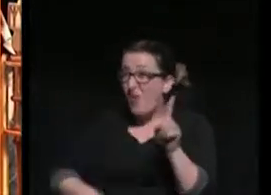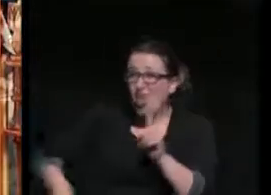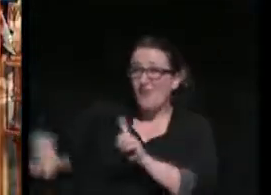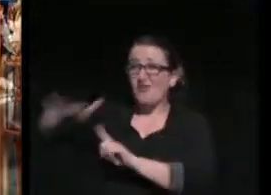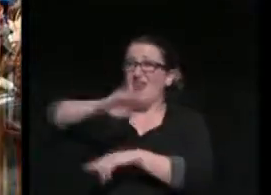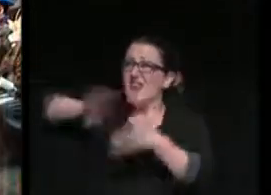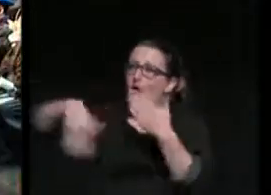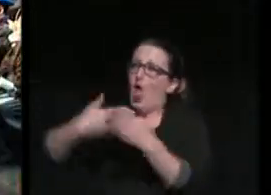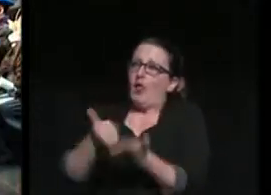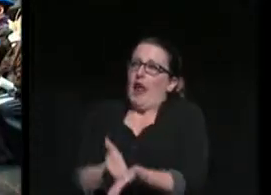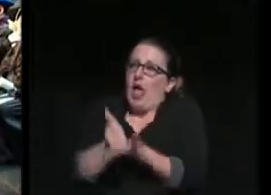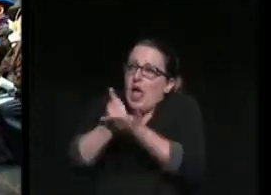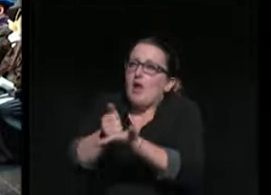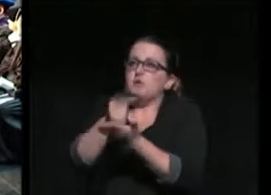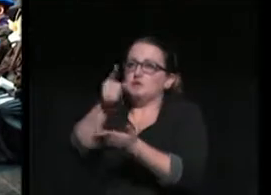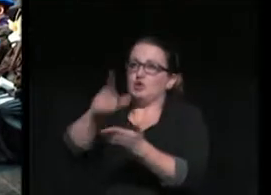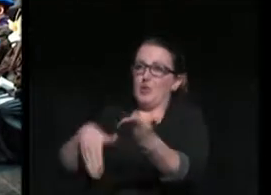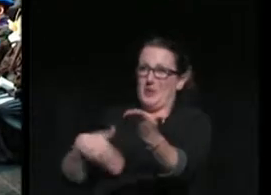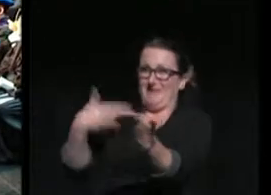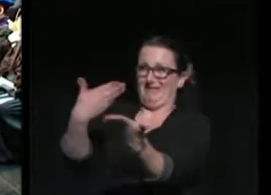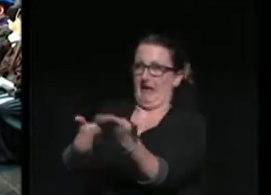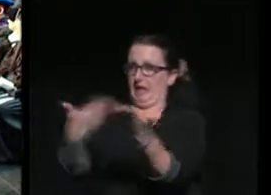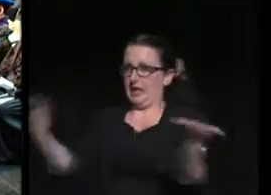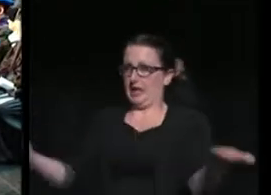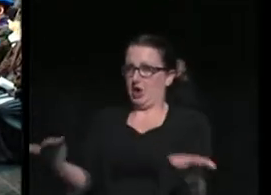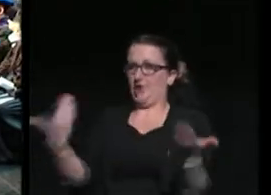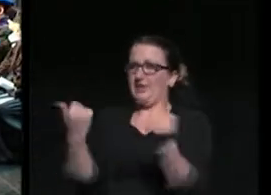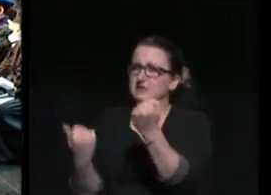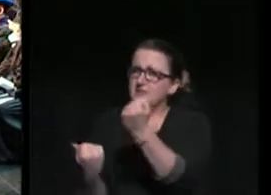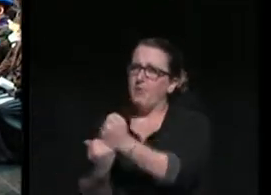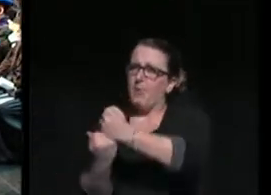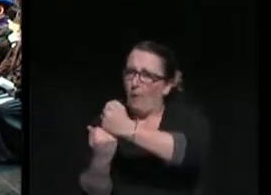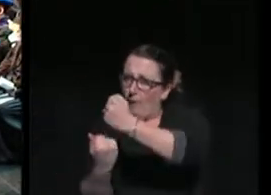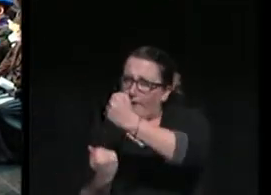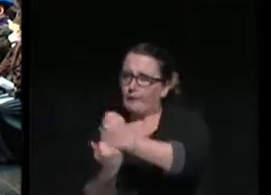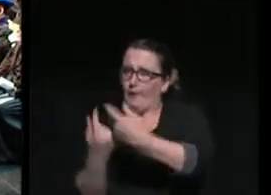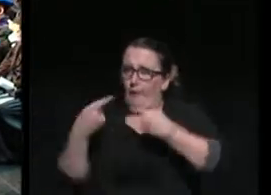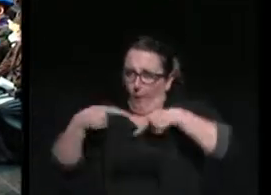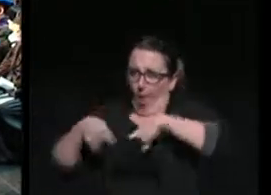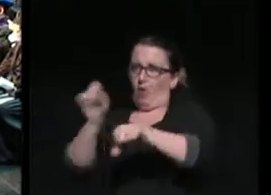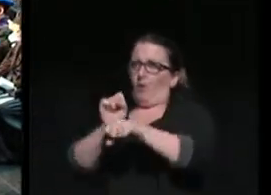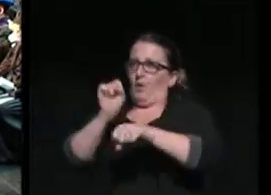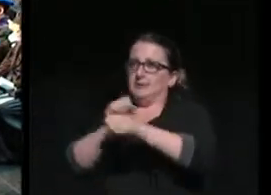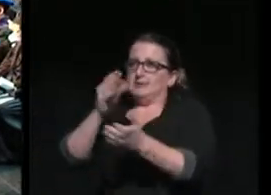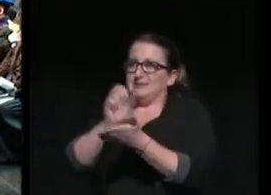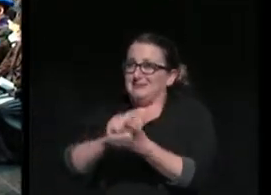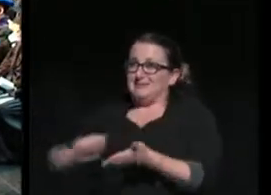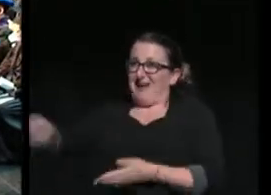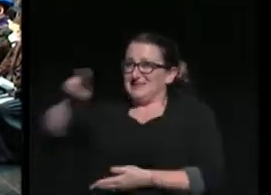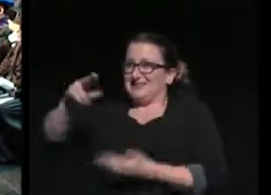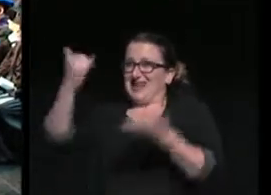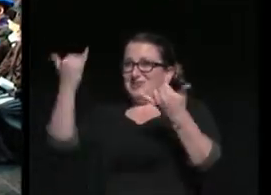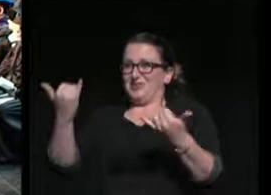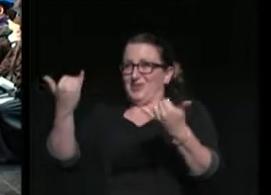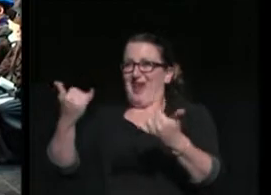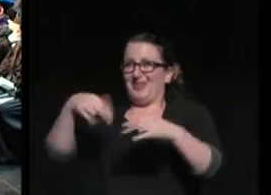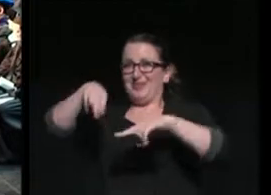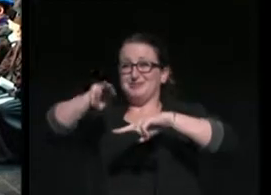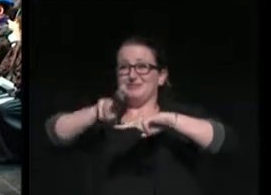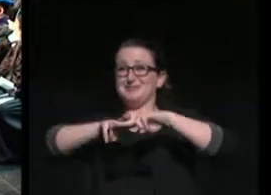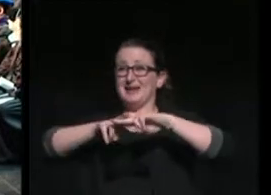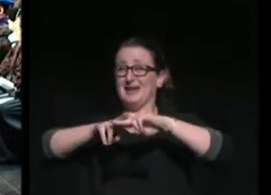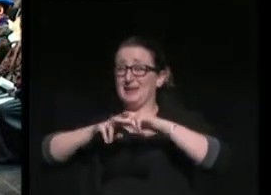get here. They have supported you throughout your years at Stockton, and today are sitting with eyes filled with